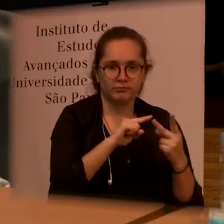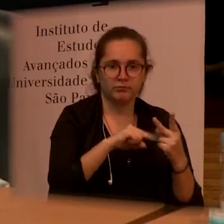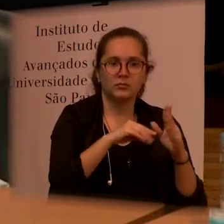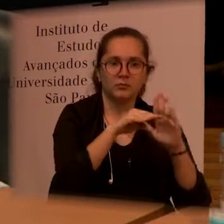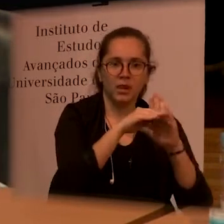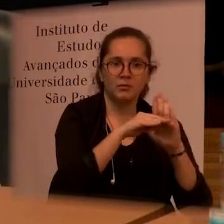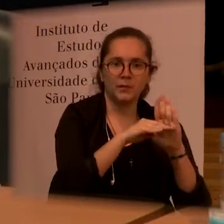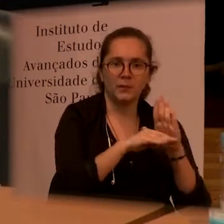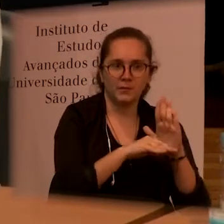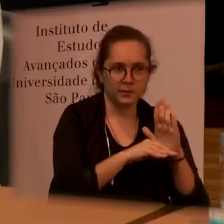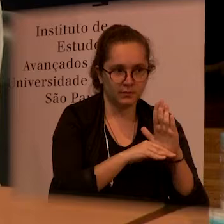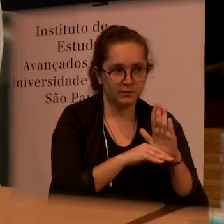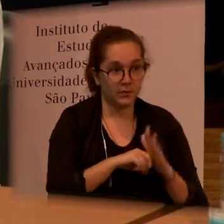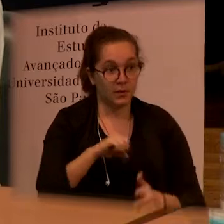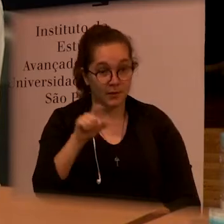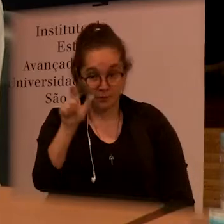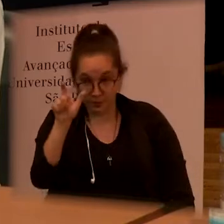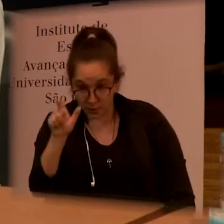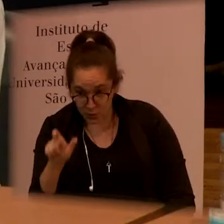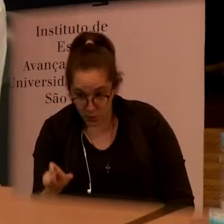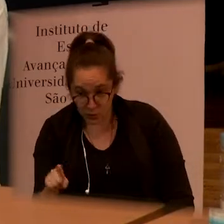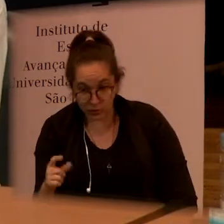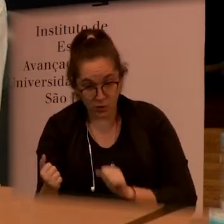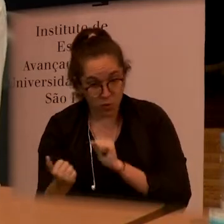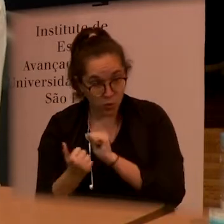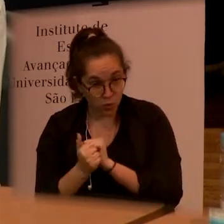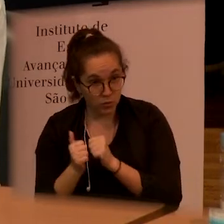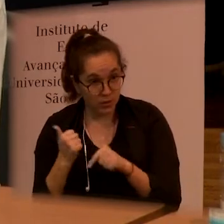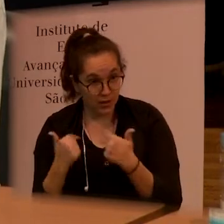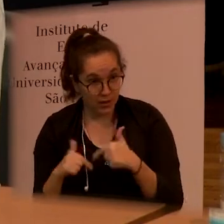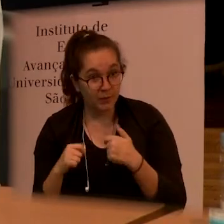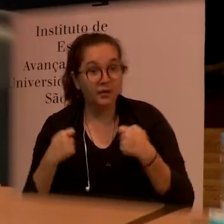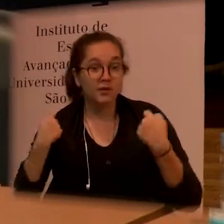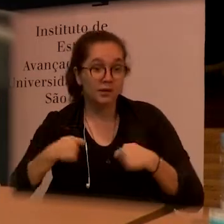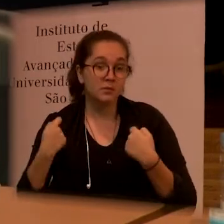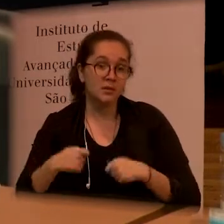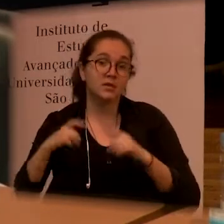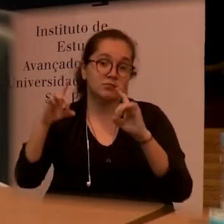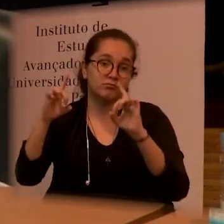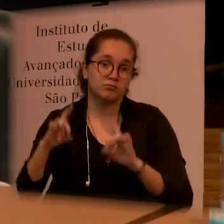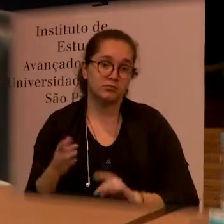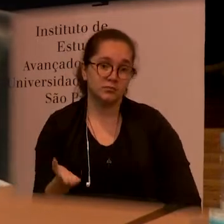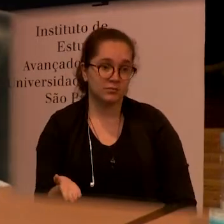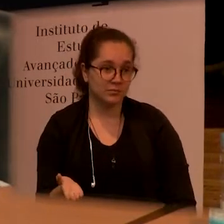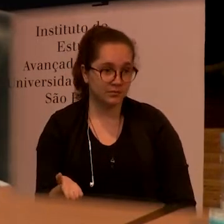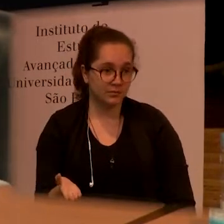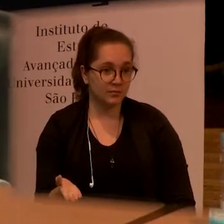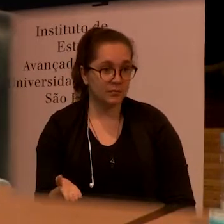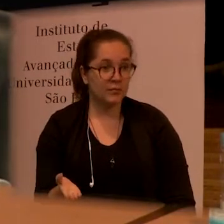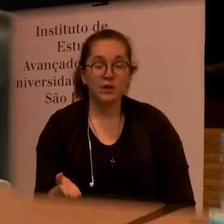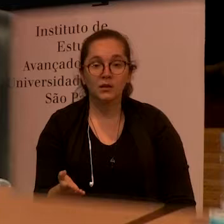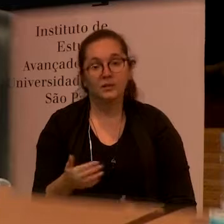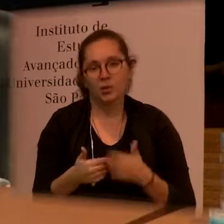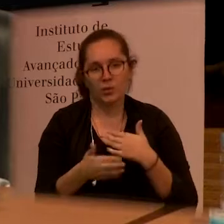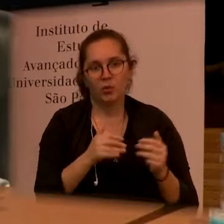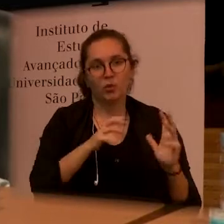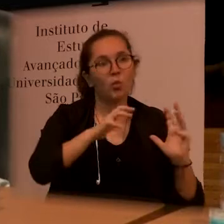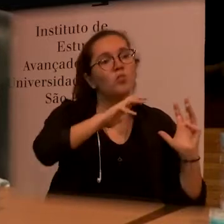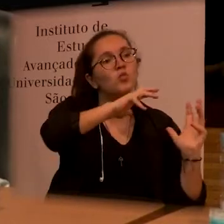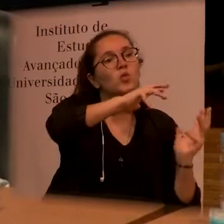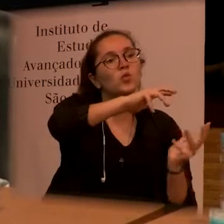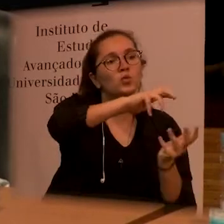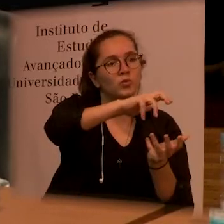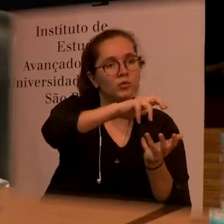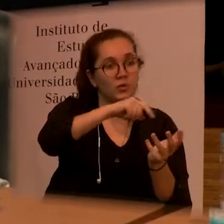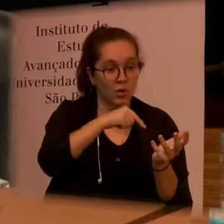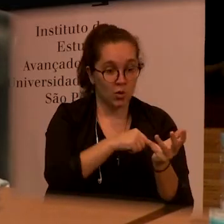when you work with people who have special needs in the best of the world the